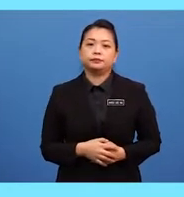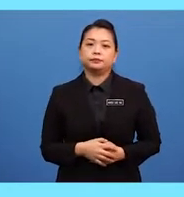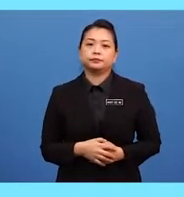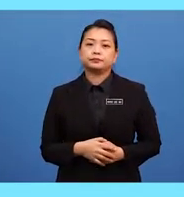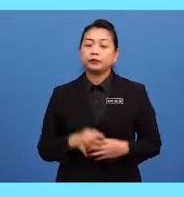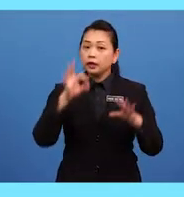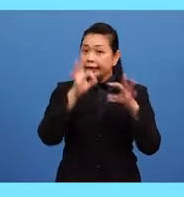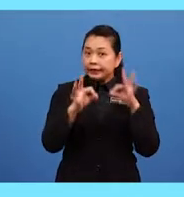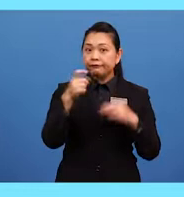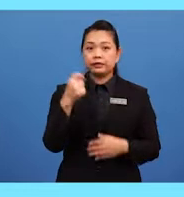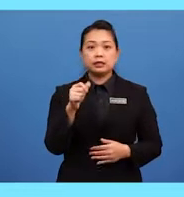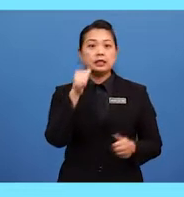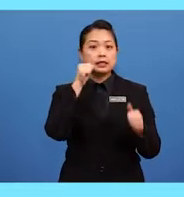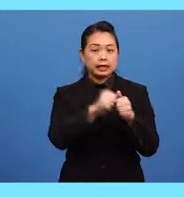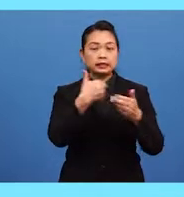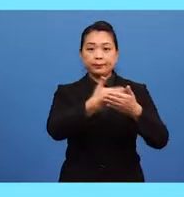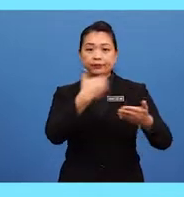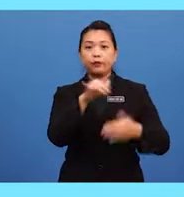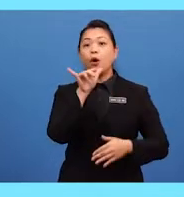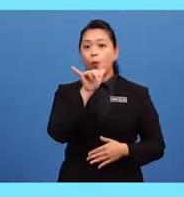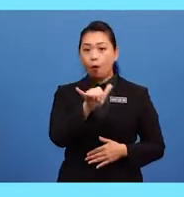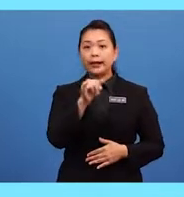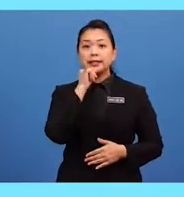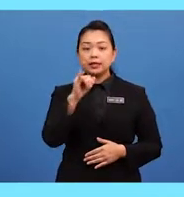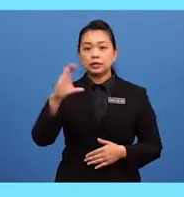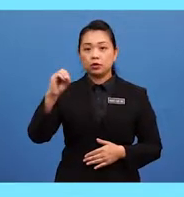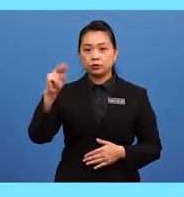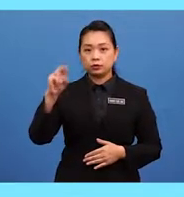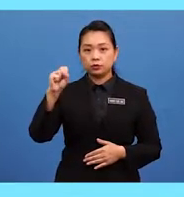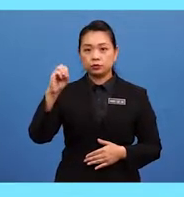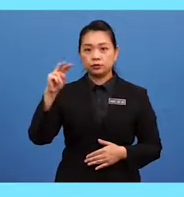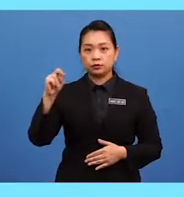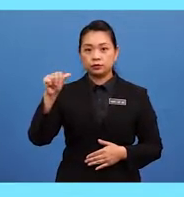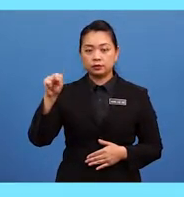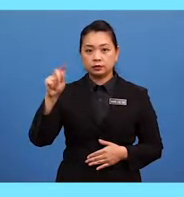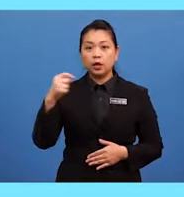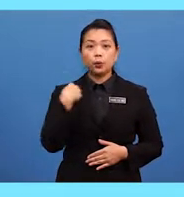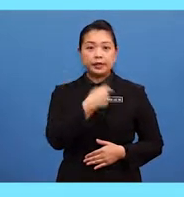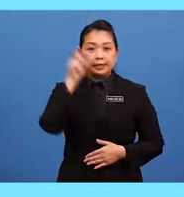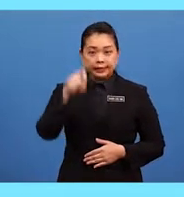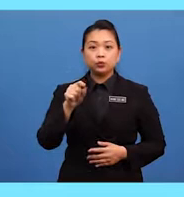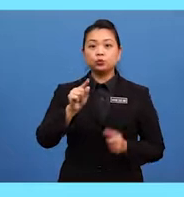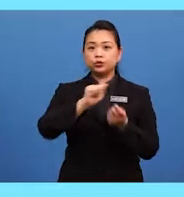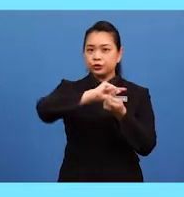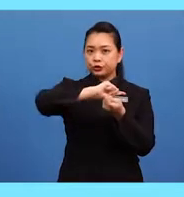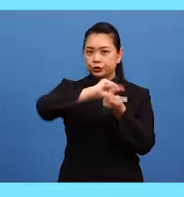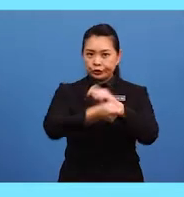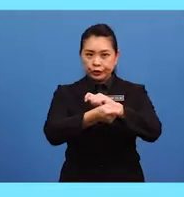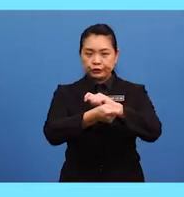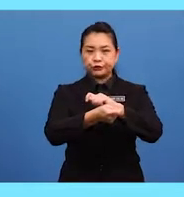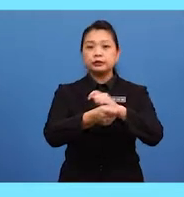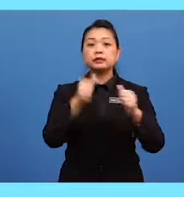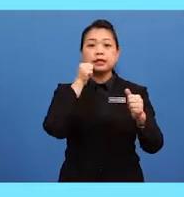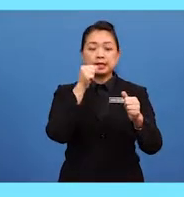If the letter B for Y is a consonant, we need to first change the letter Y to